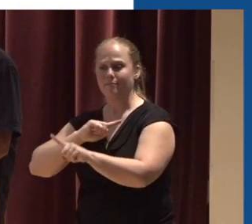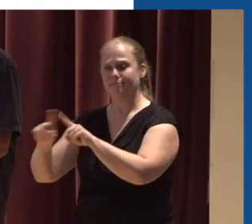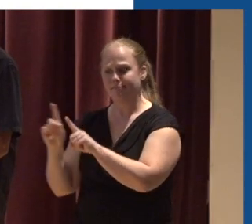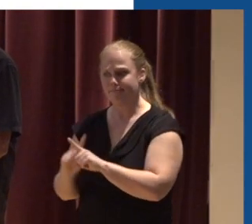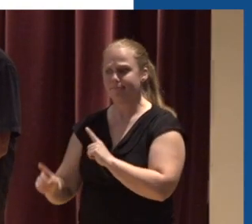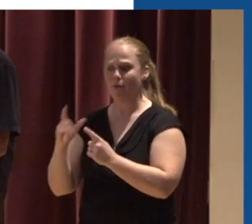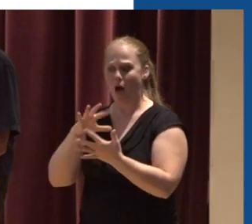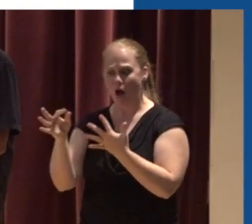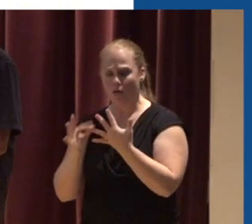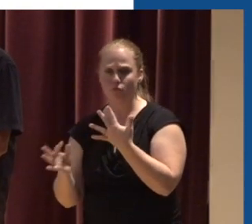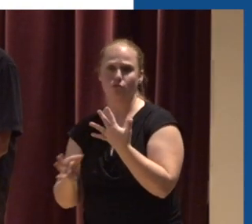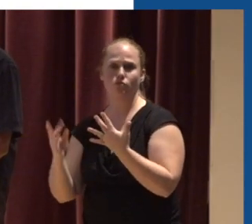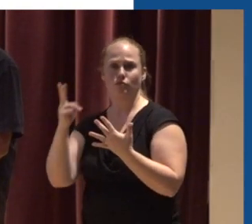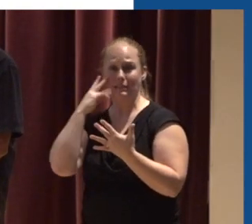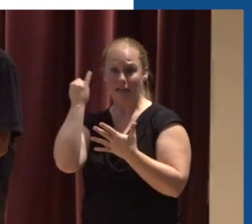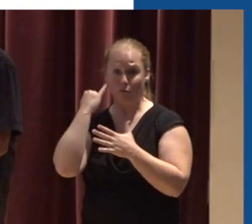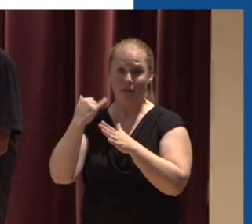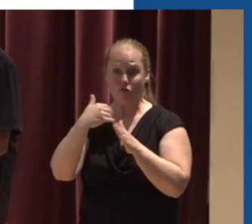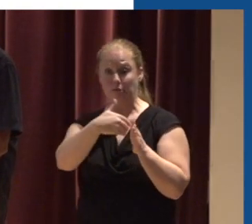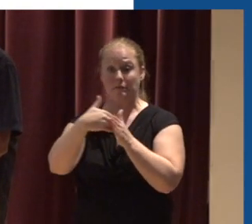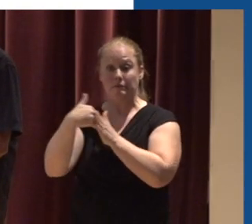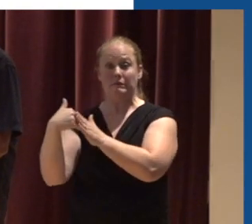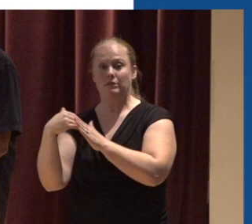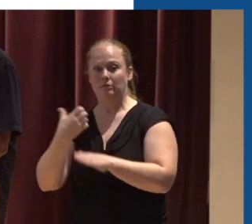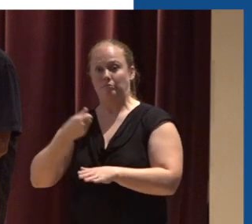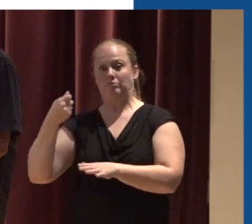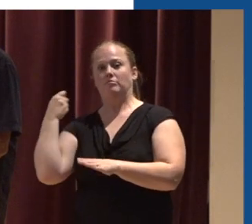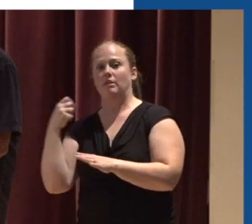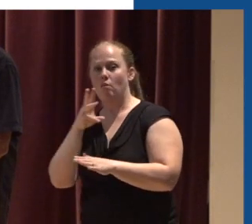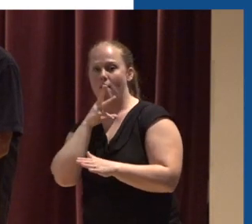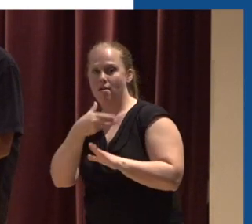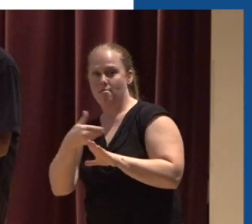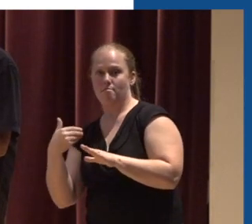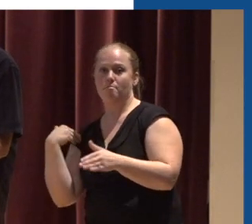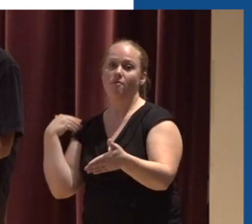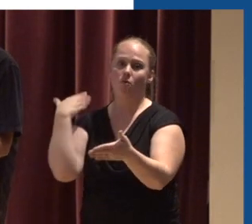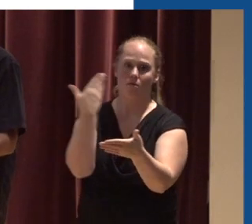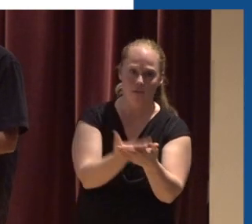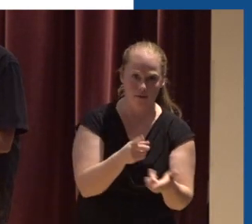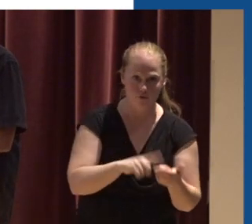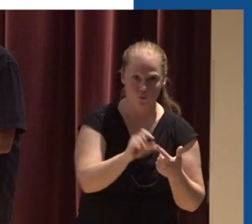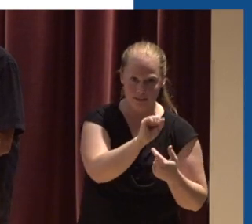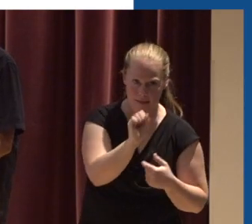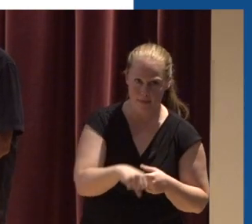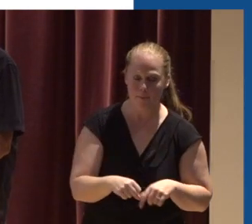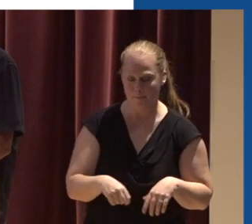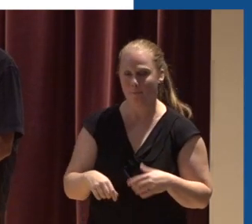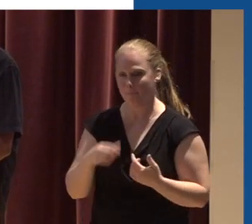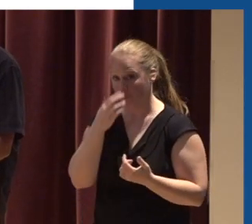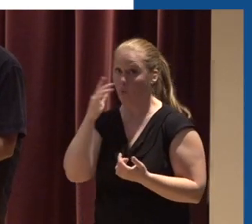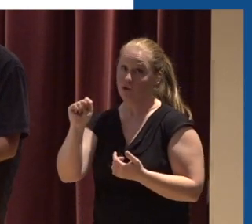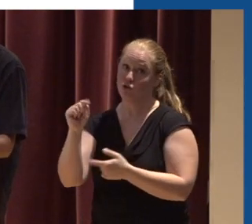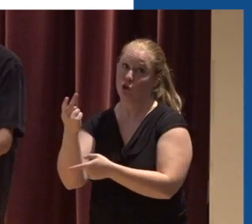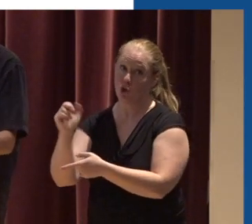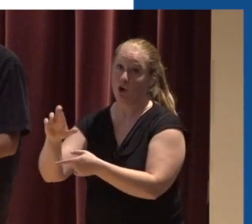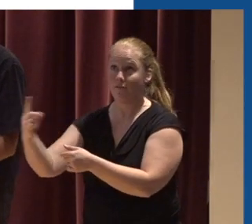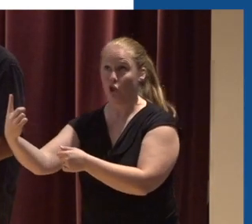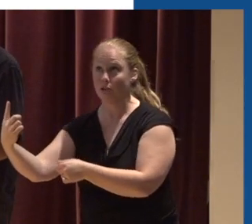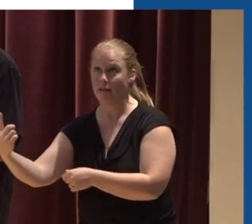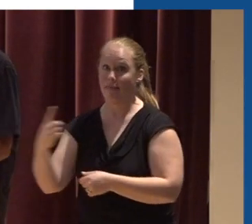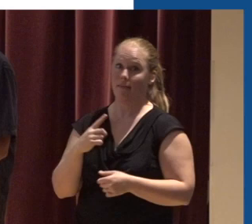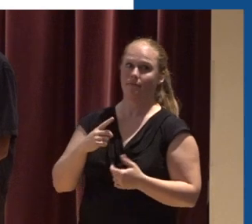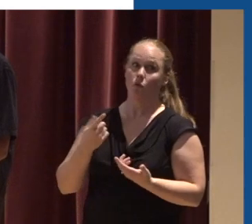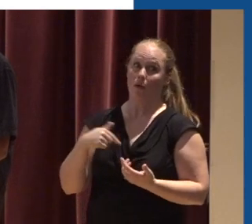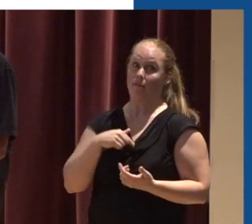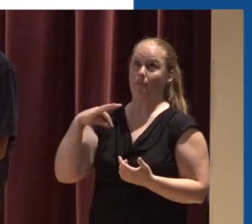we can keep some of those flood waters Before they actually hit the city of Salem Or, well, before they hit the city of Turner But we even get